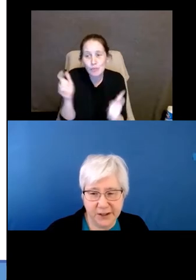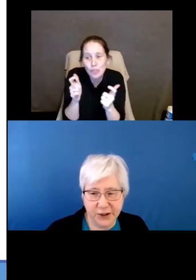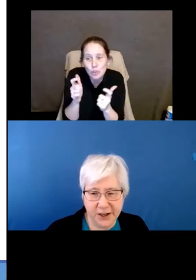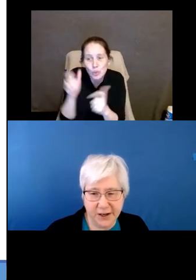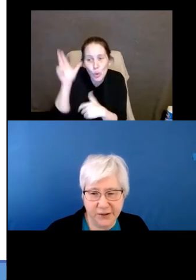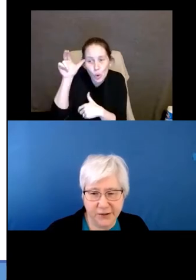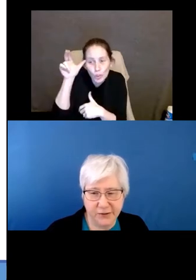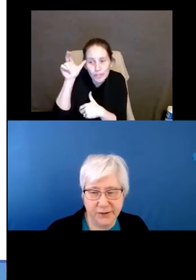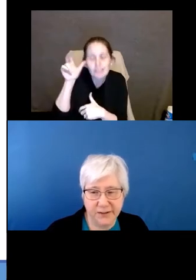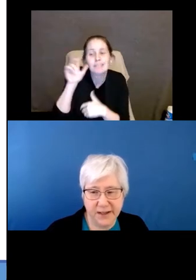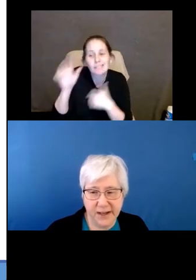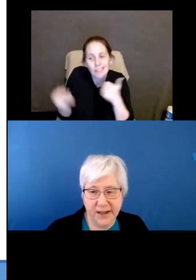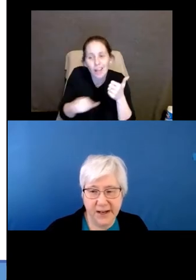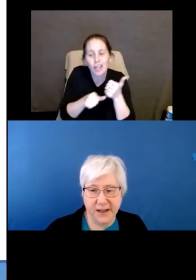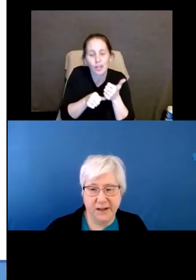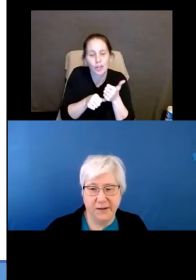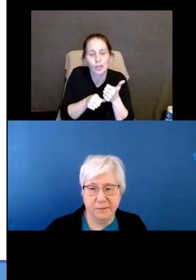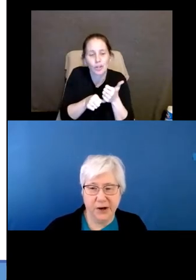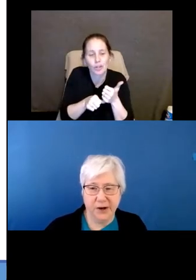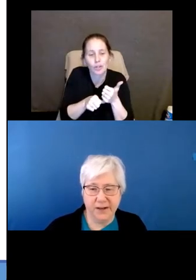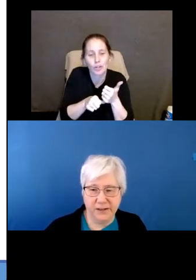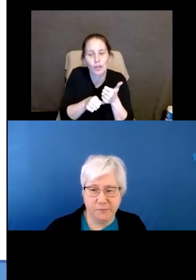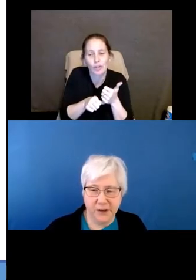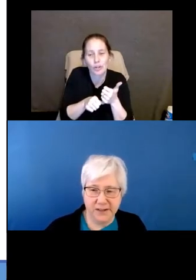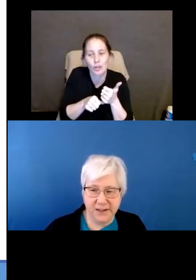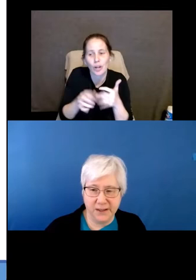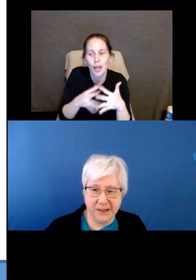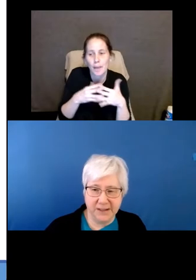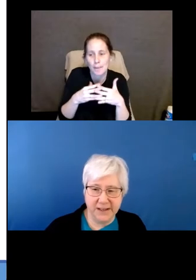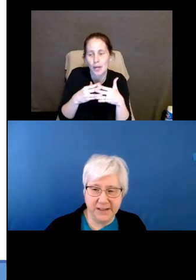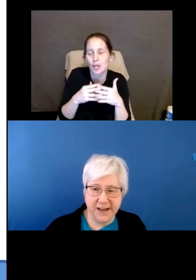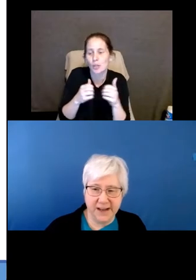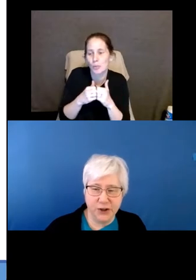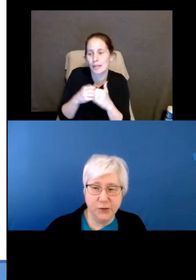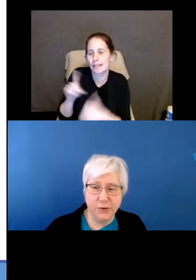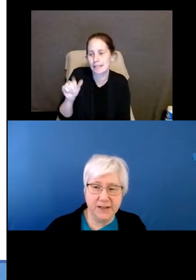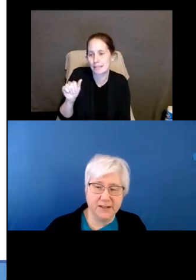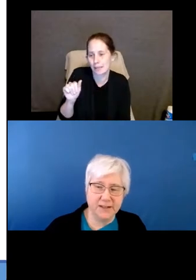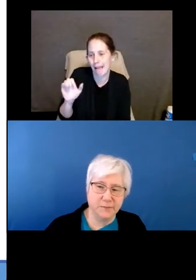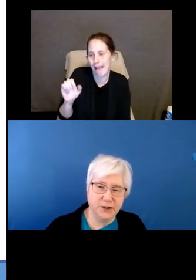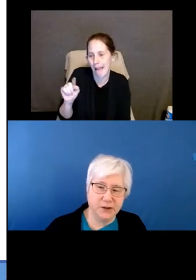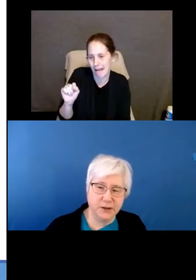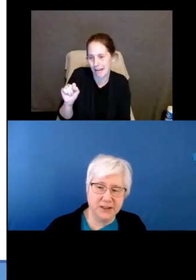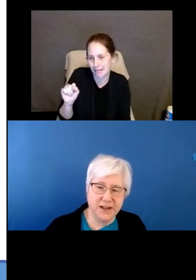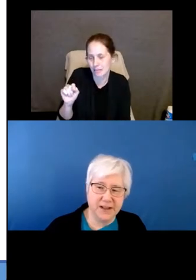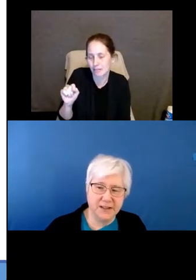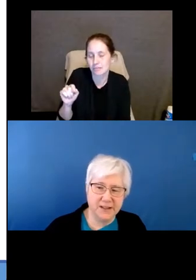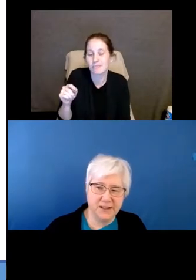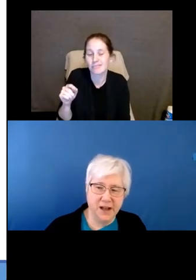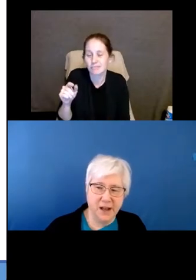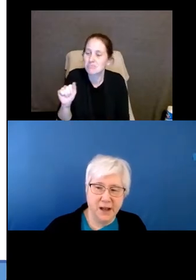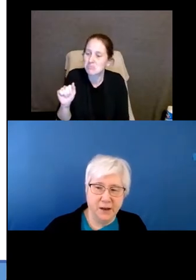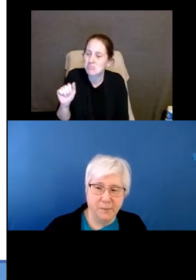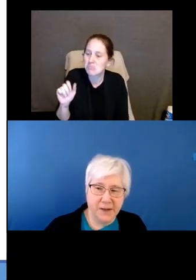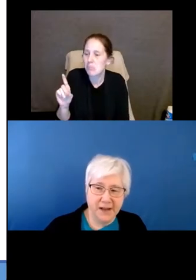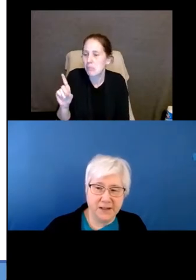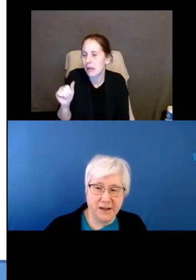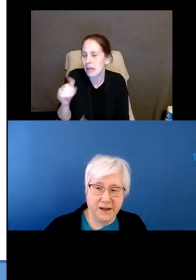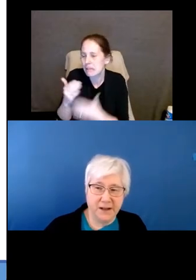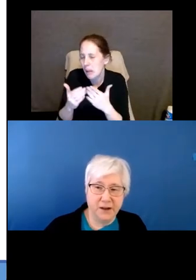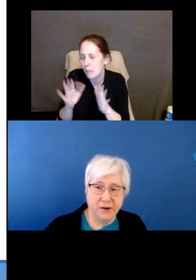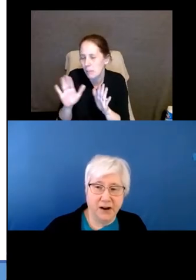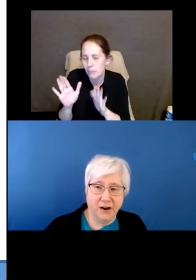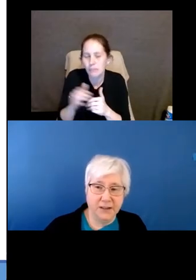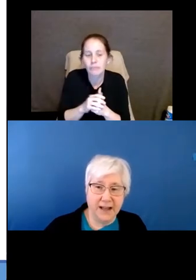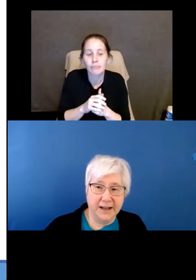they get protection under the Americans with Disabilities Act, too, in some circumstances. But